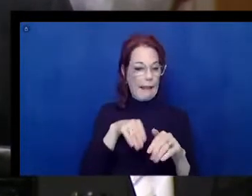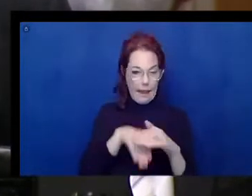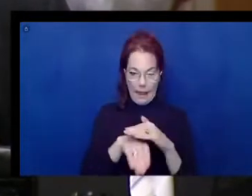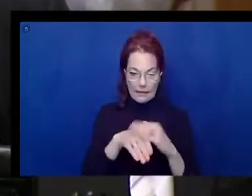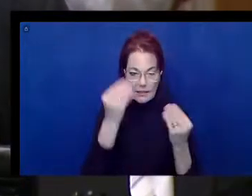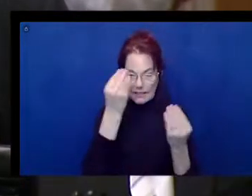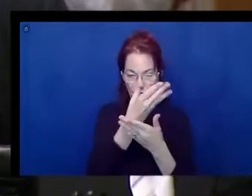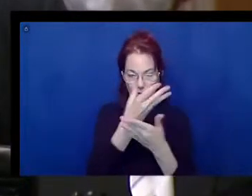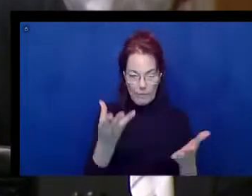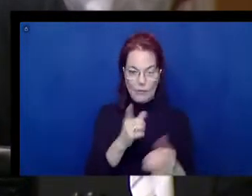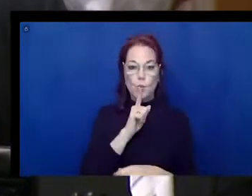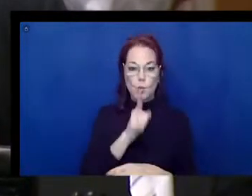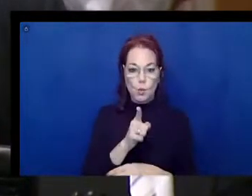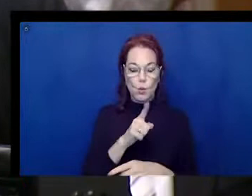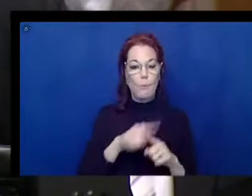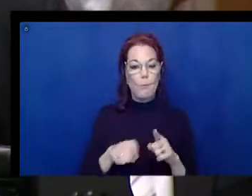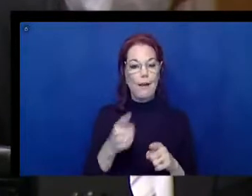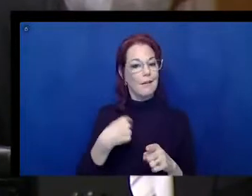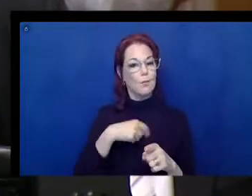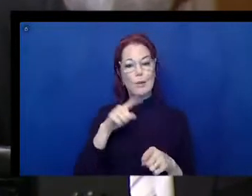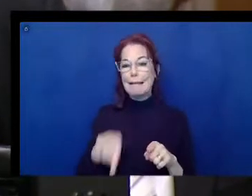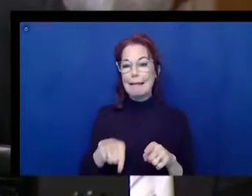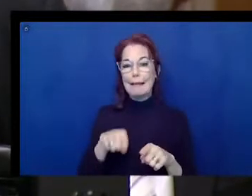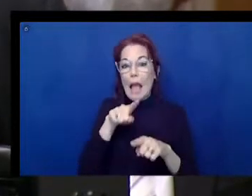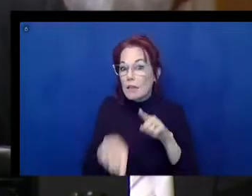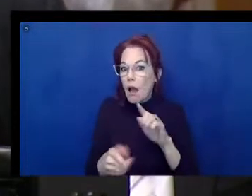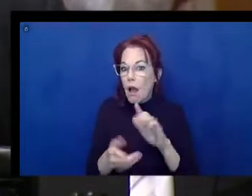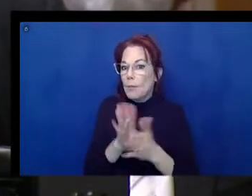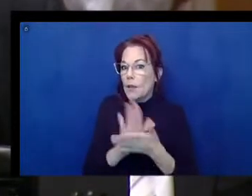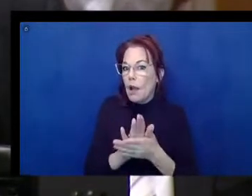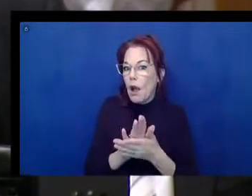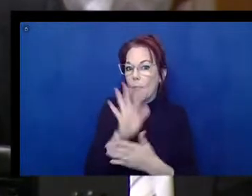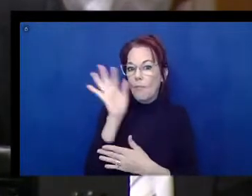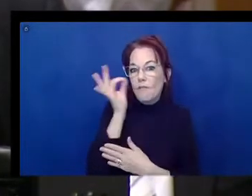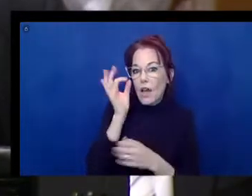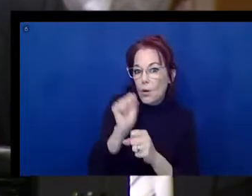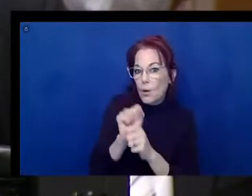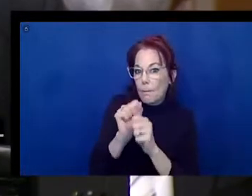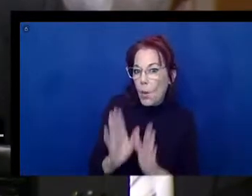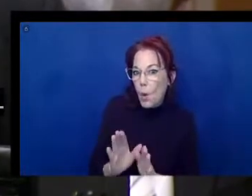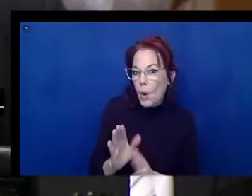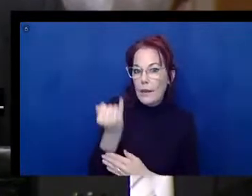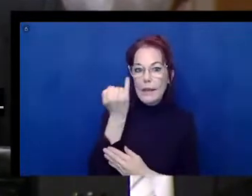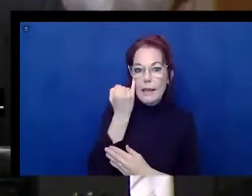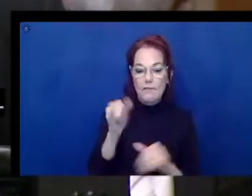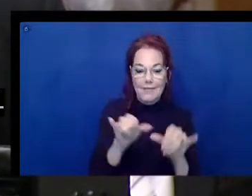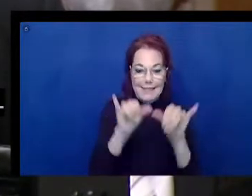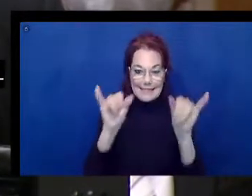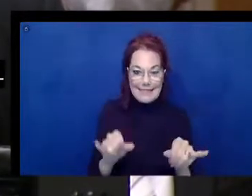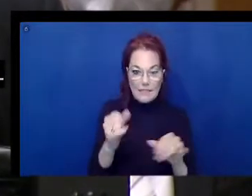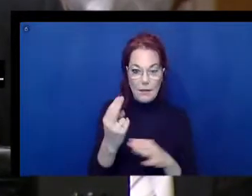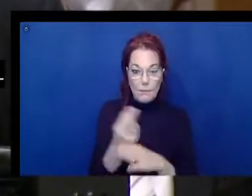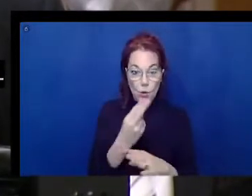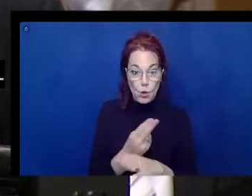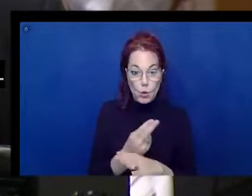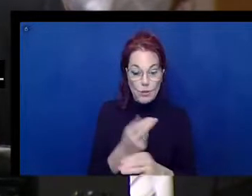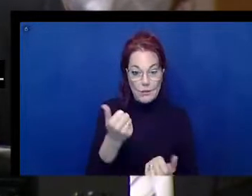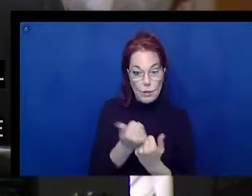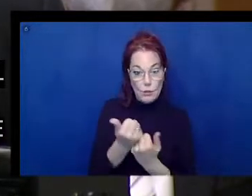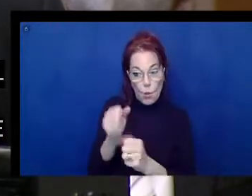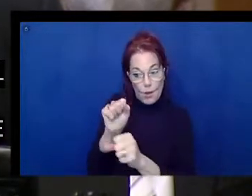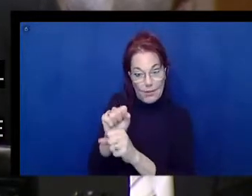we can't become viable federal employees if the systems that are used to support these, the employment, are not accessible